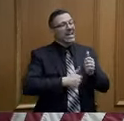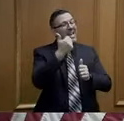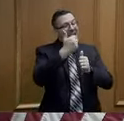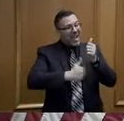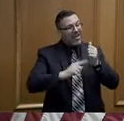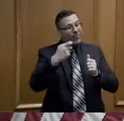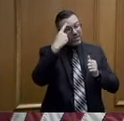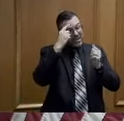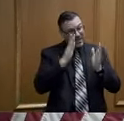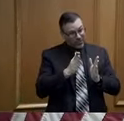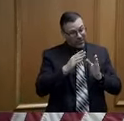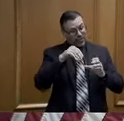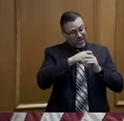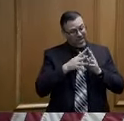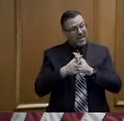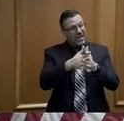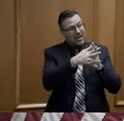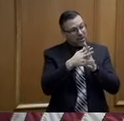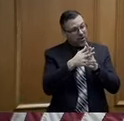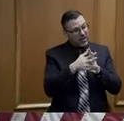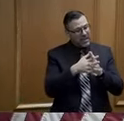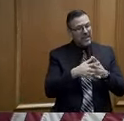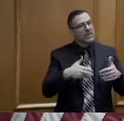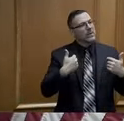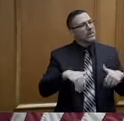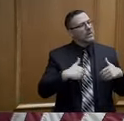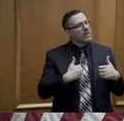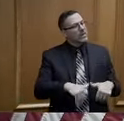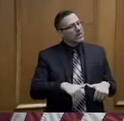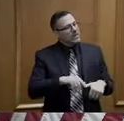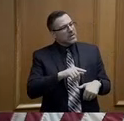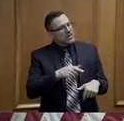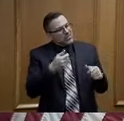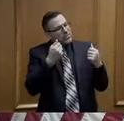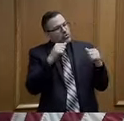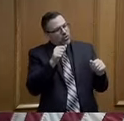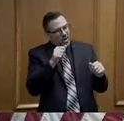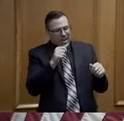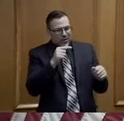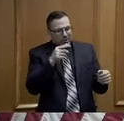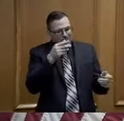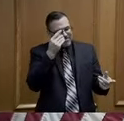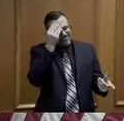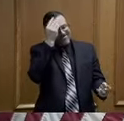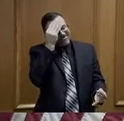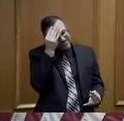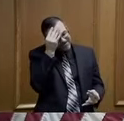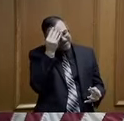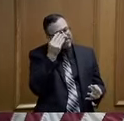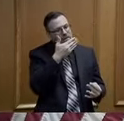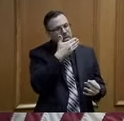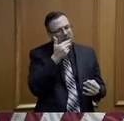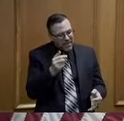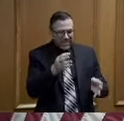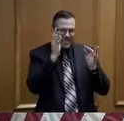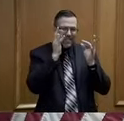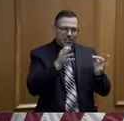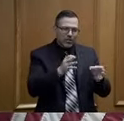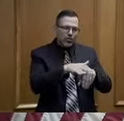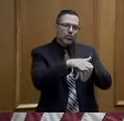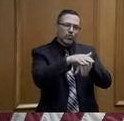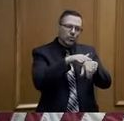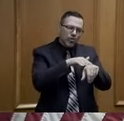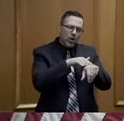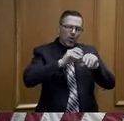in this country is trying to make decisions that they believe are going to slow the spread of this disease